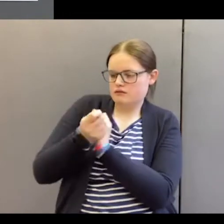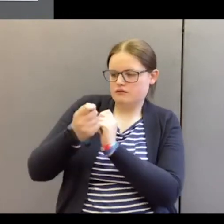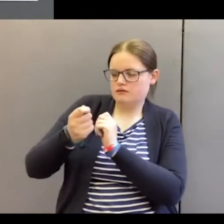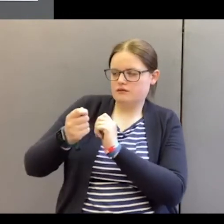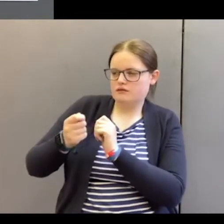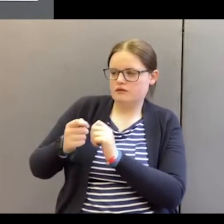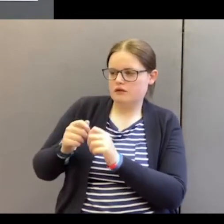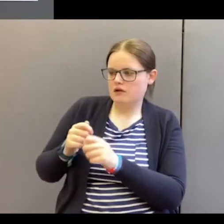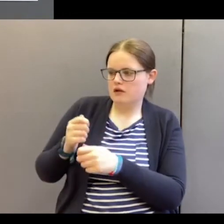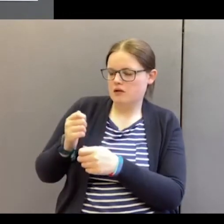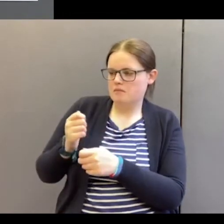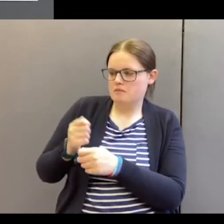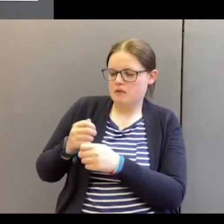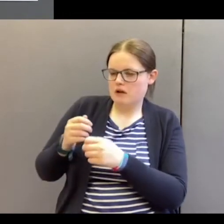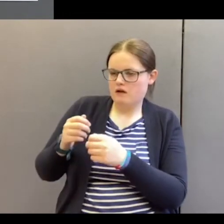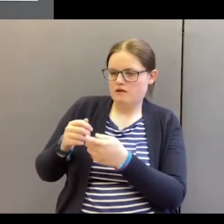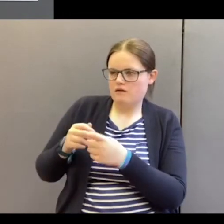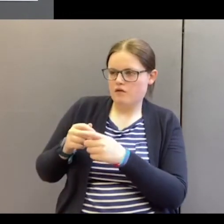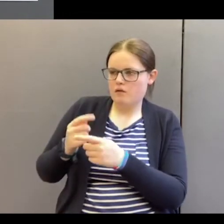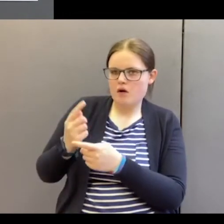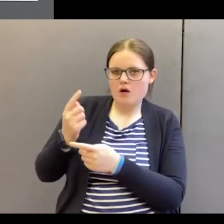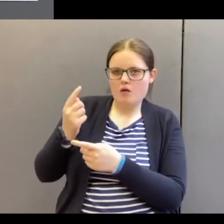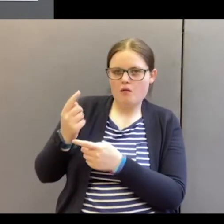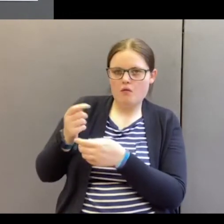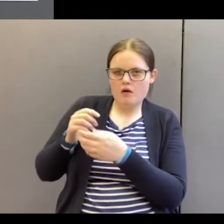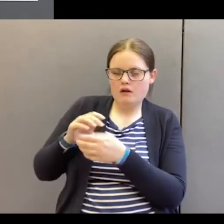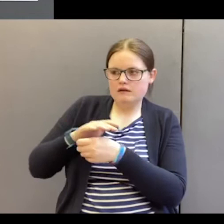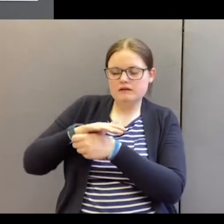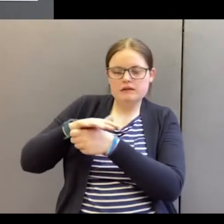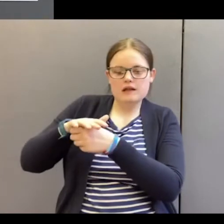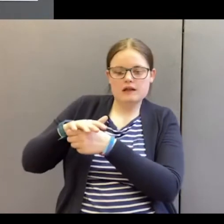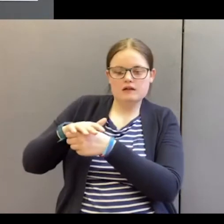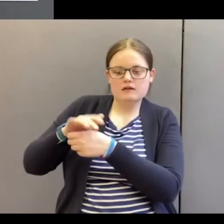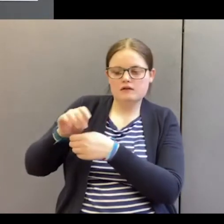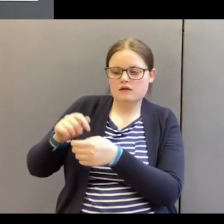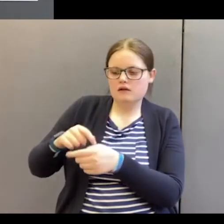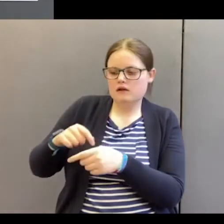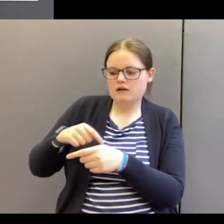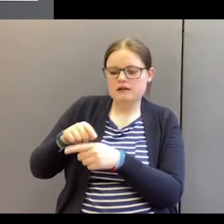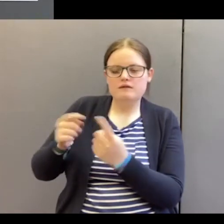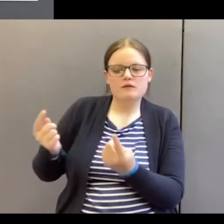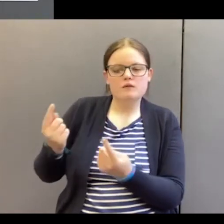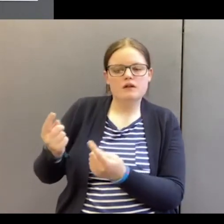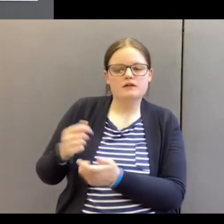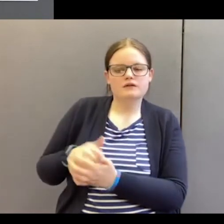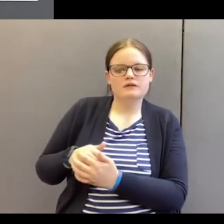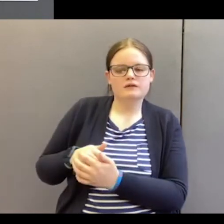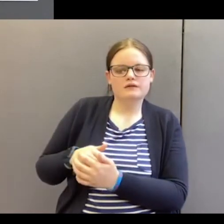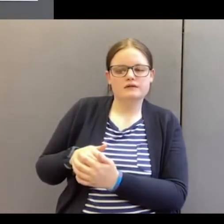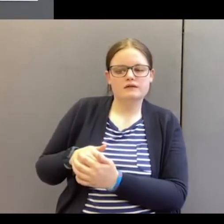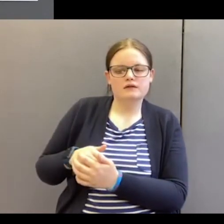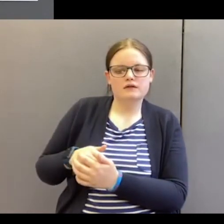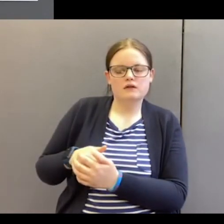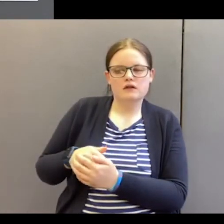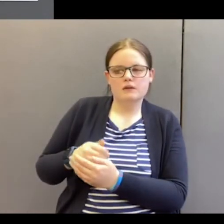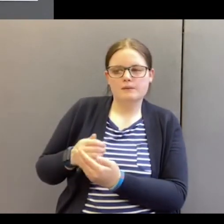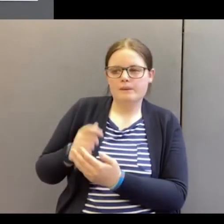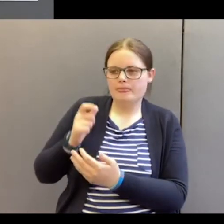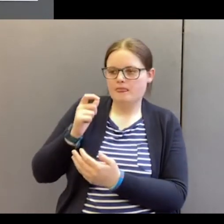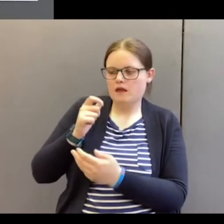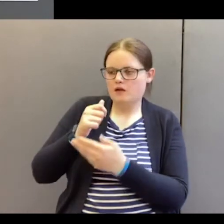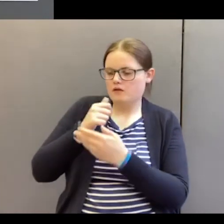literally changed from one state into another. It's the word we use in